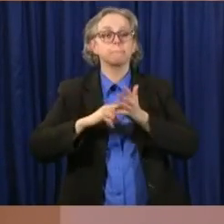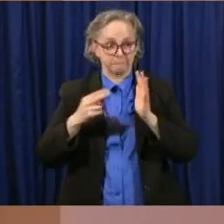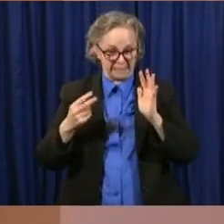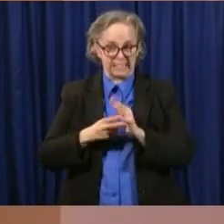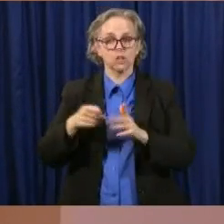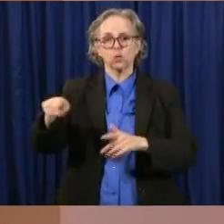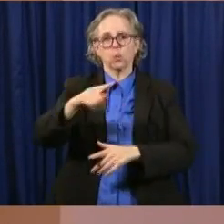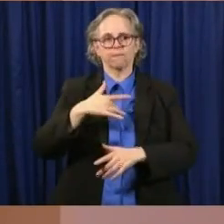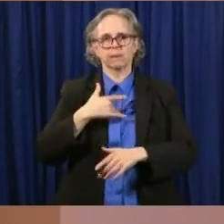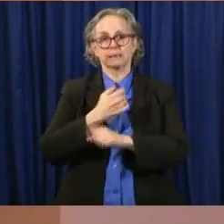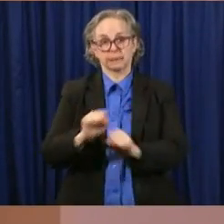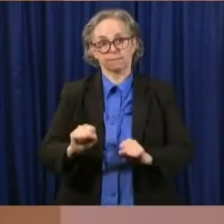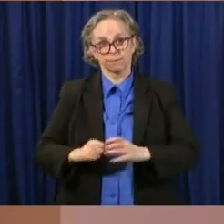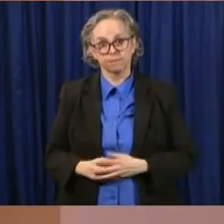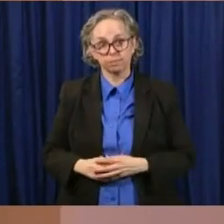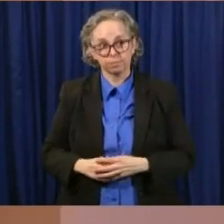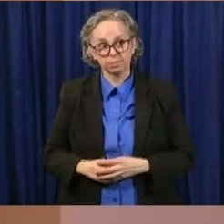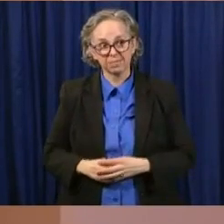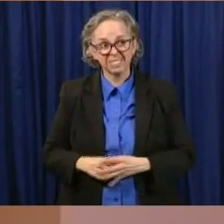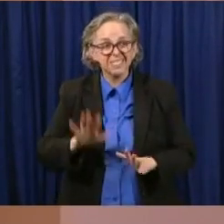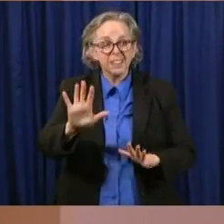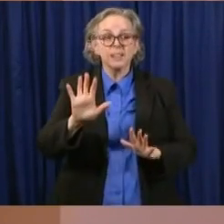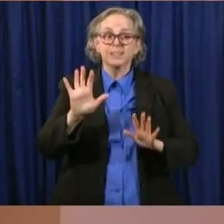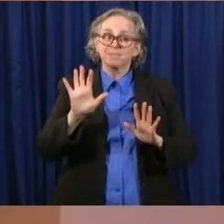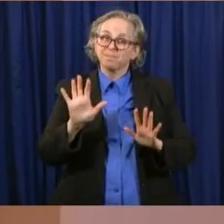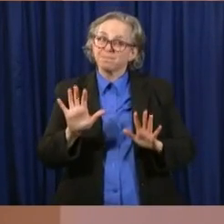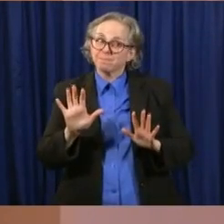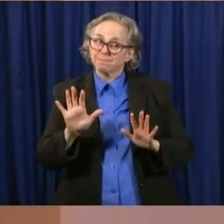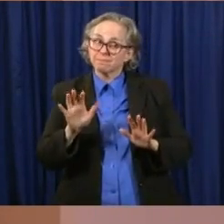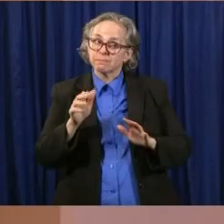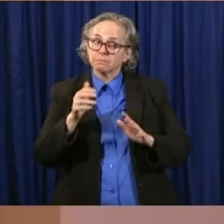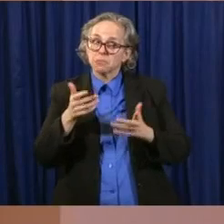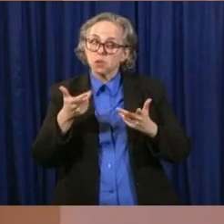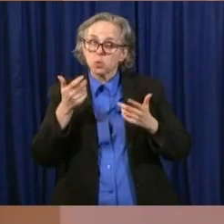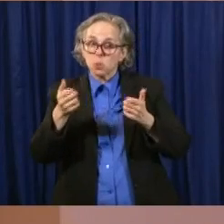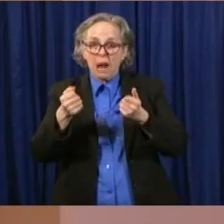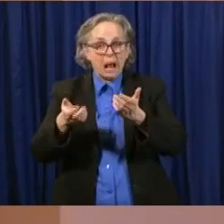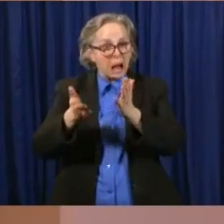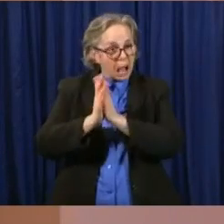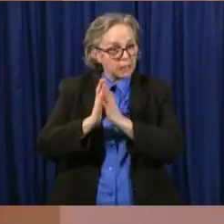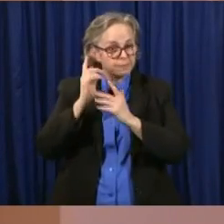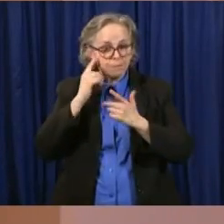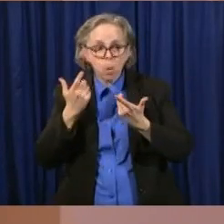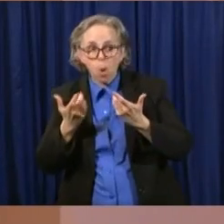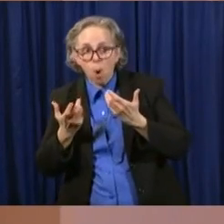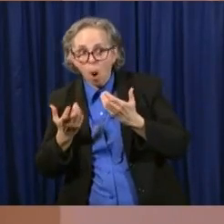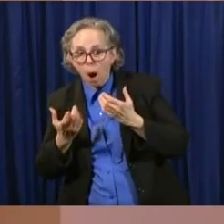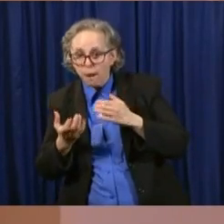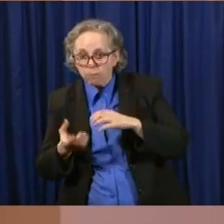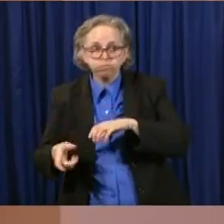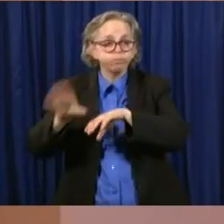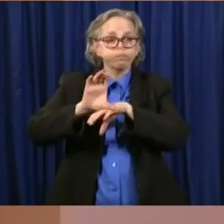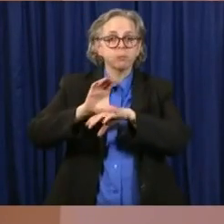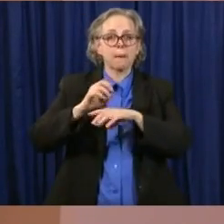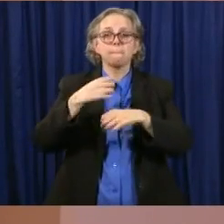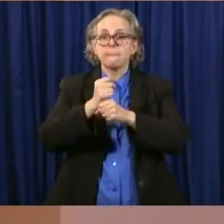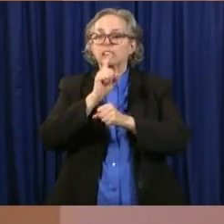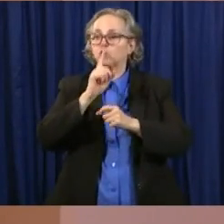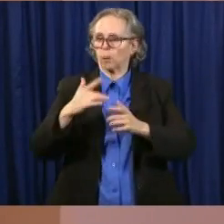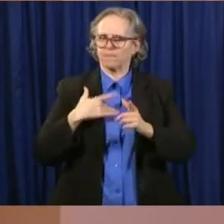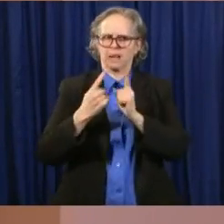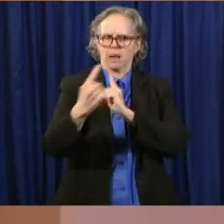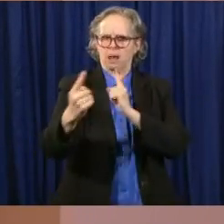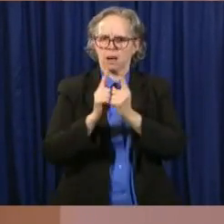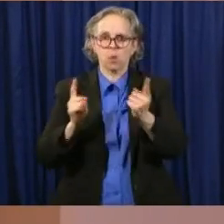one of us can take additional measures by personally staying six feet away, by wearing the masks, by washing our